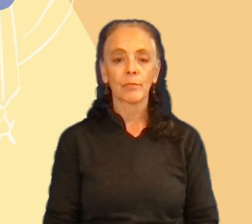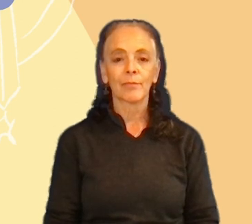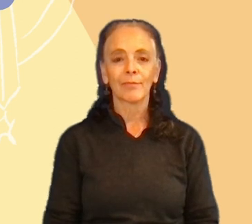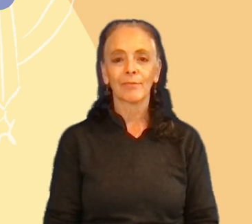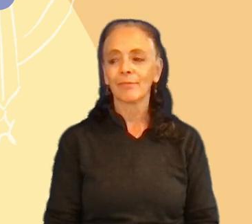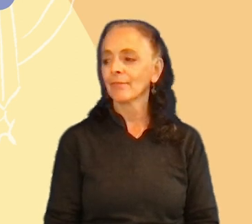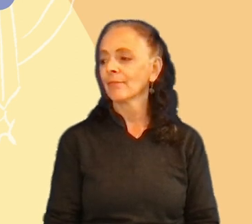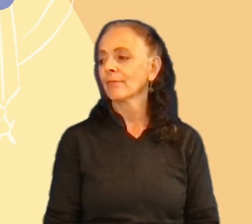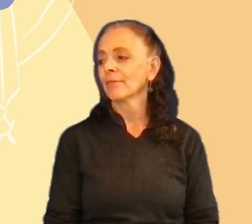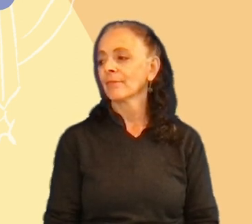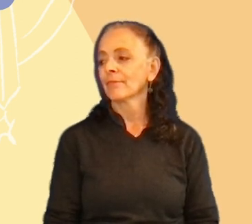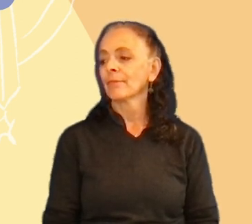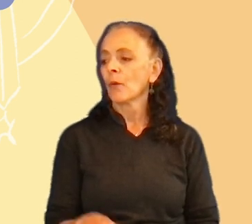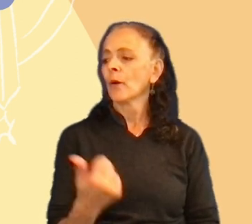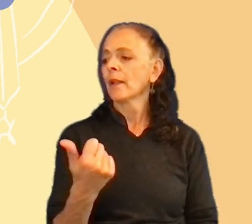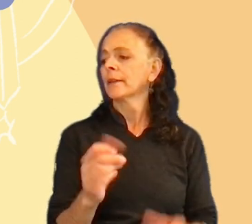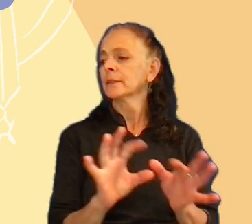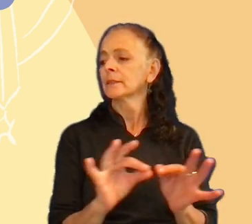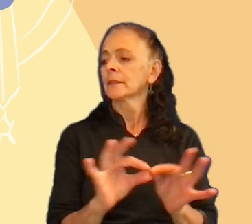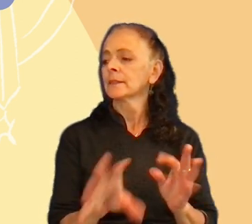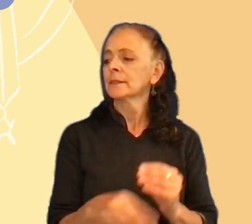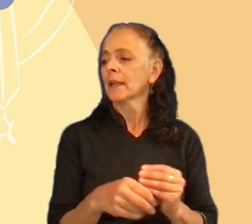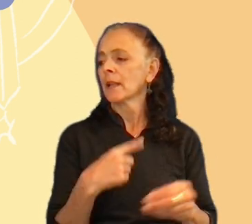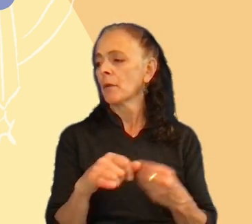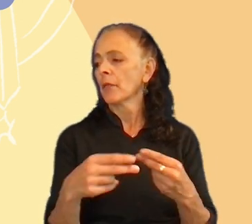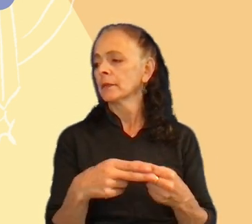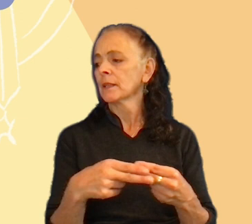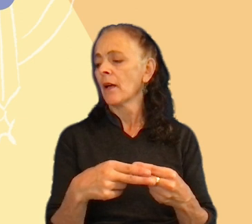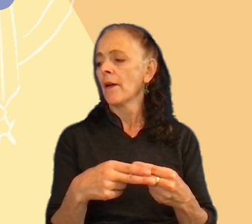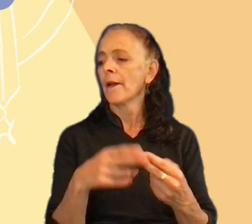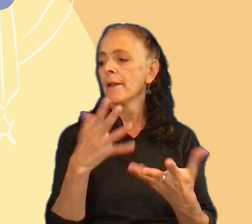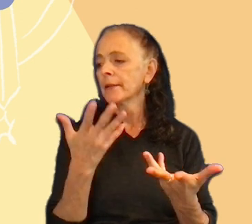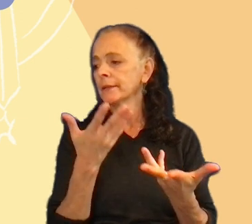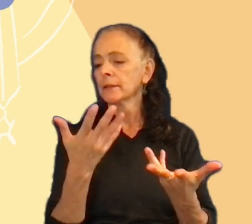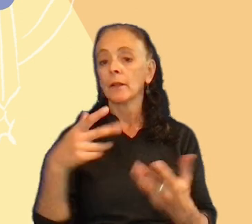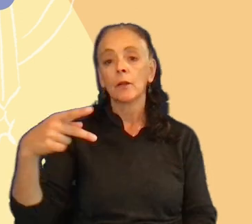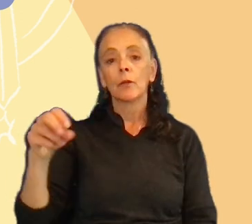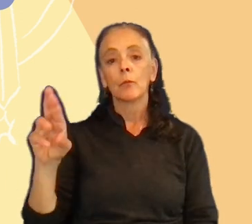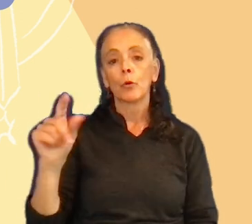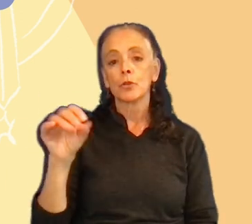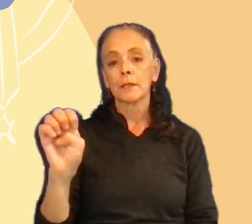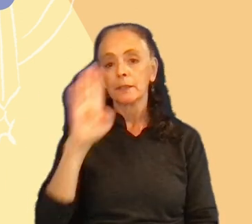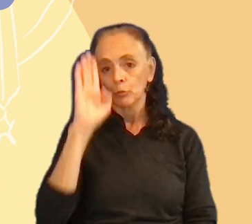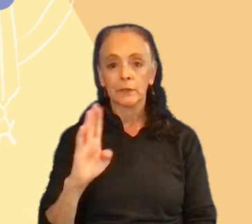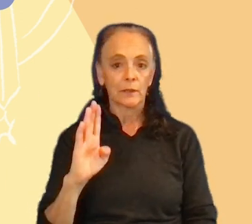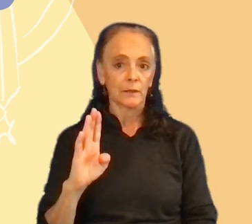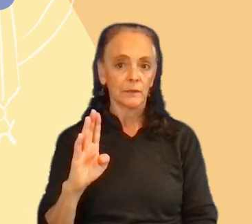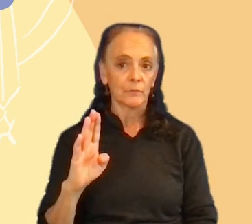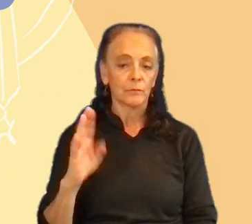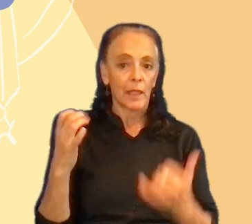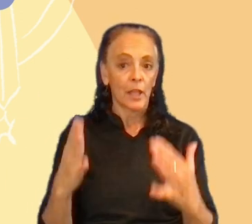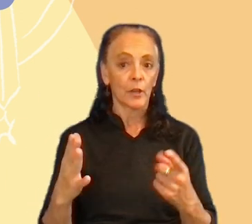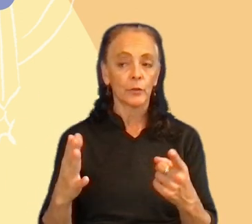What else I can say about this slide is that Portuguese, Brazilian Portuguese players, they have